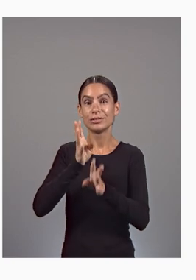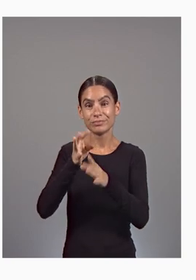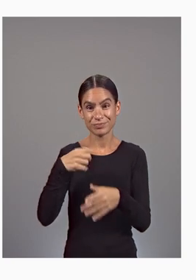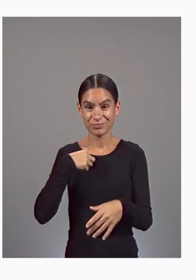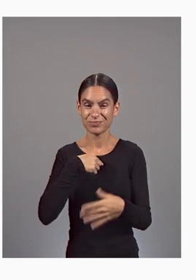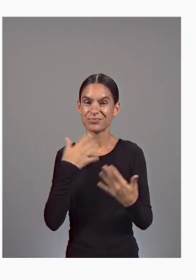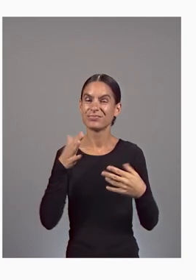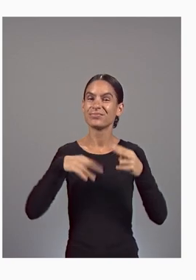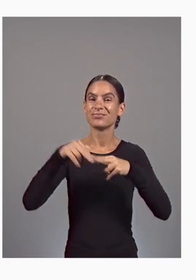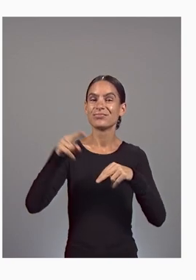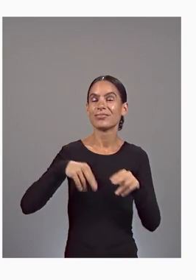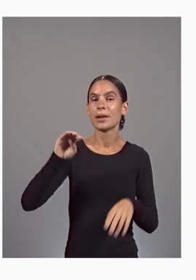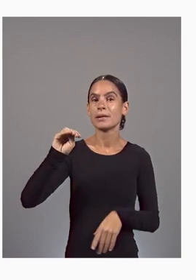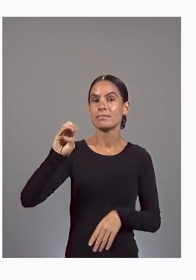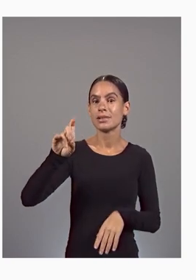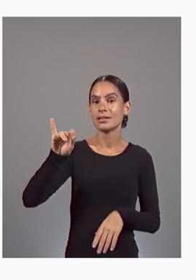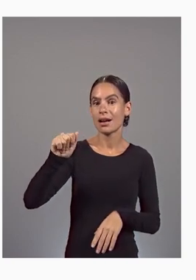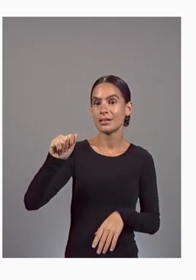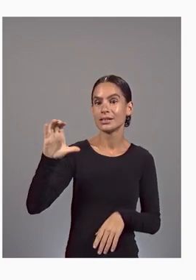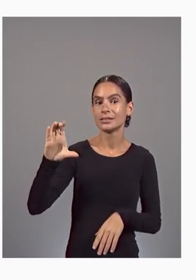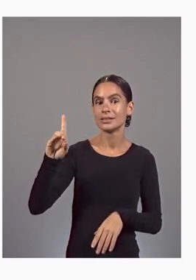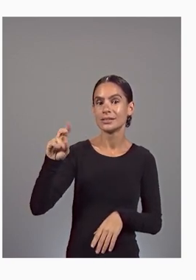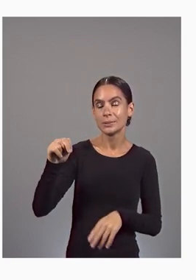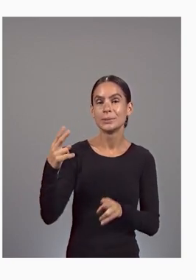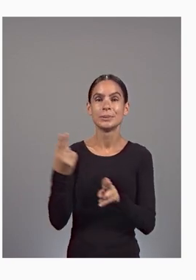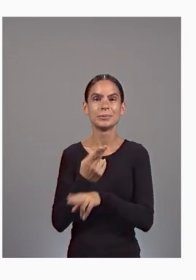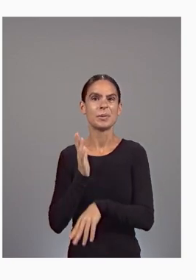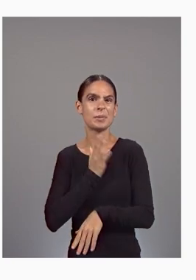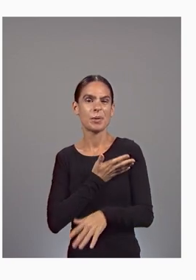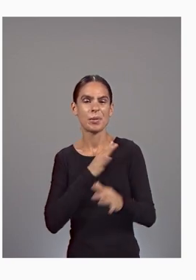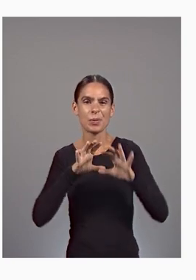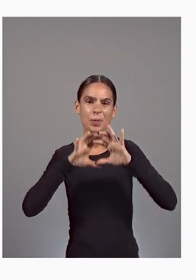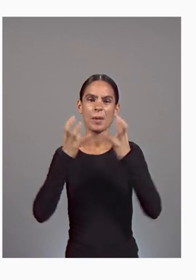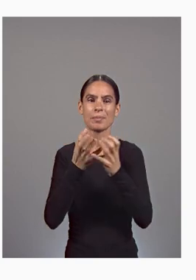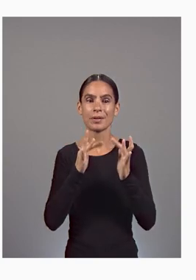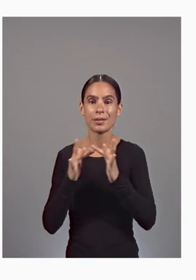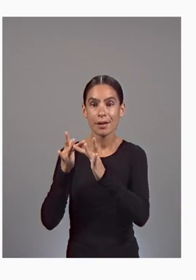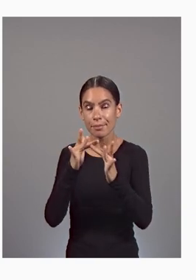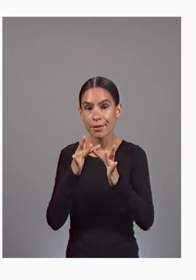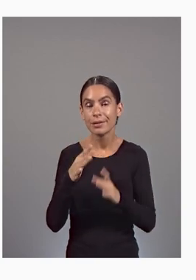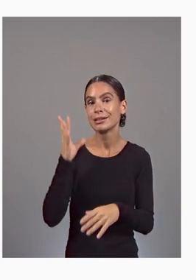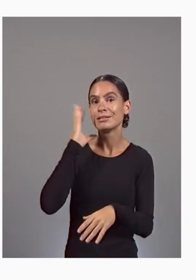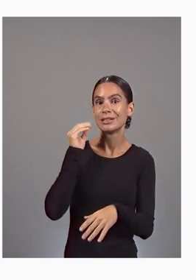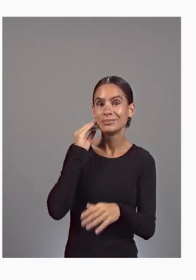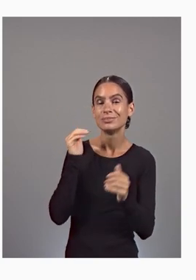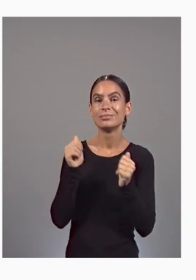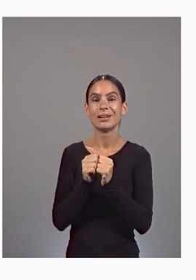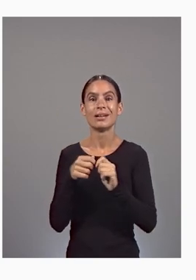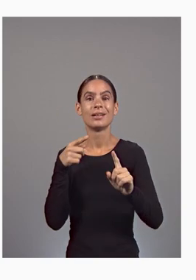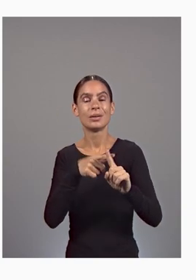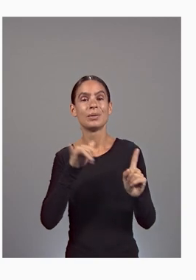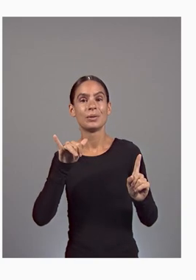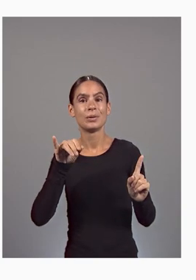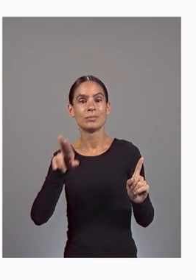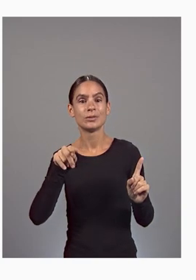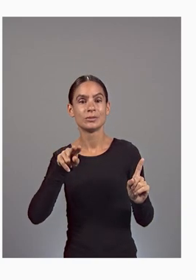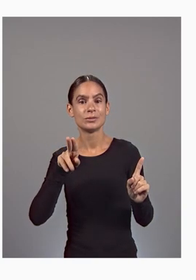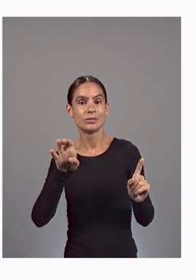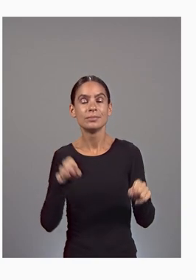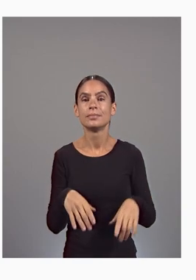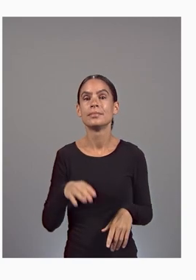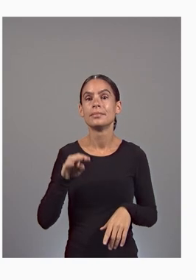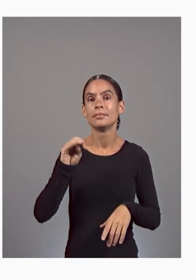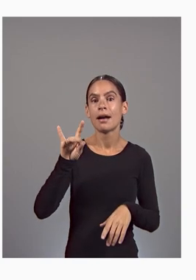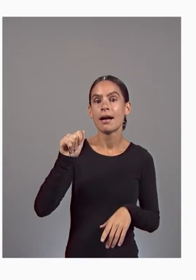using a global network and our experience with YouTube. Media companies like Paramount